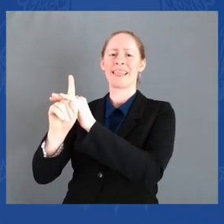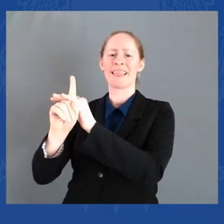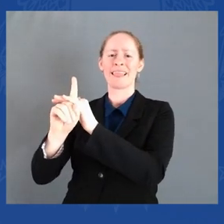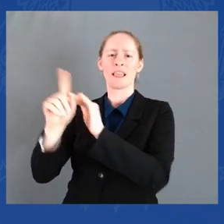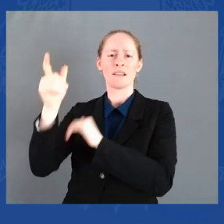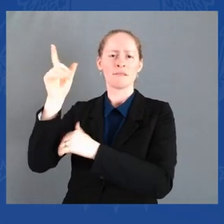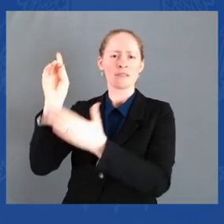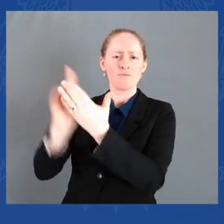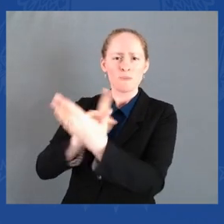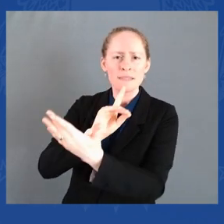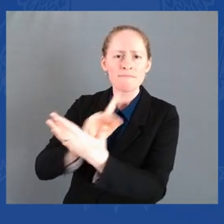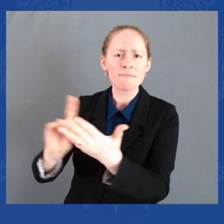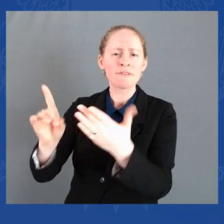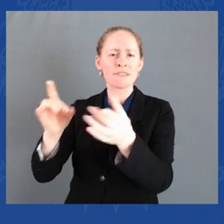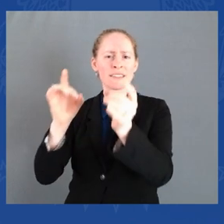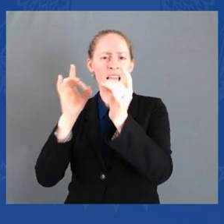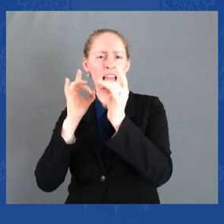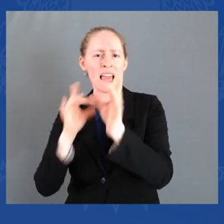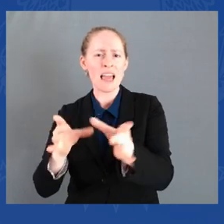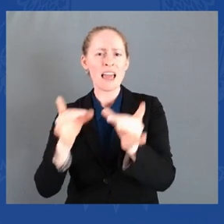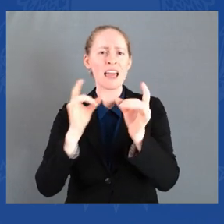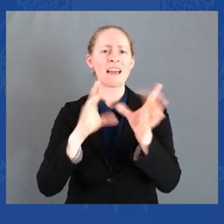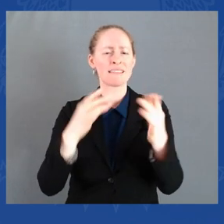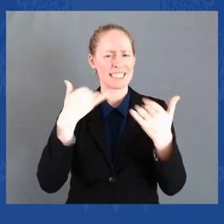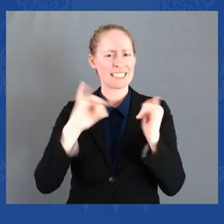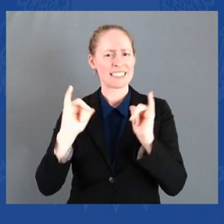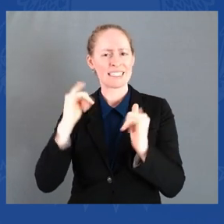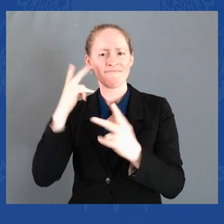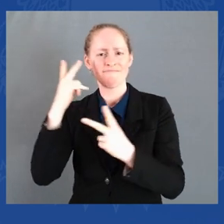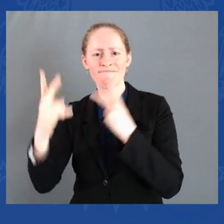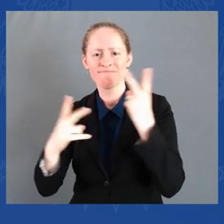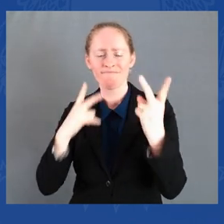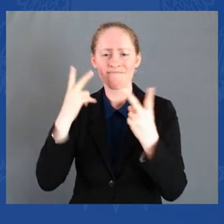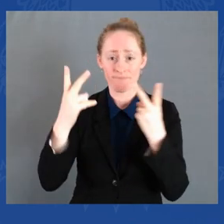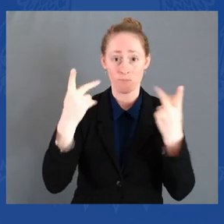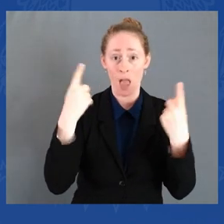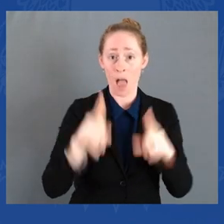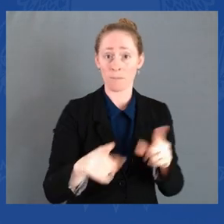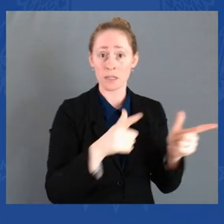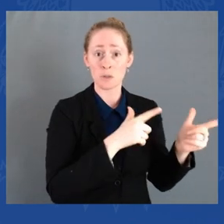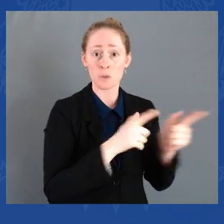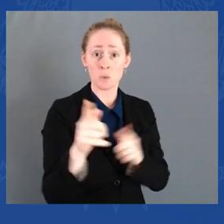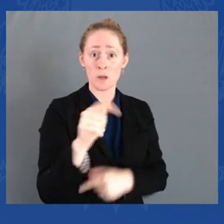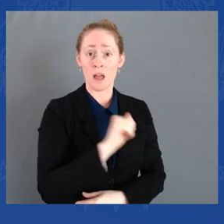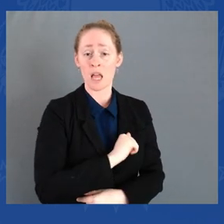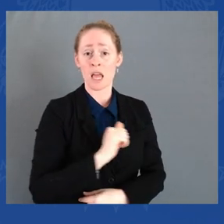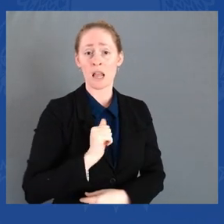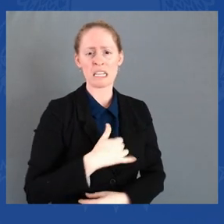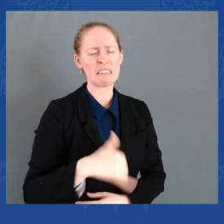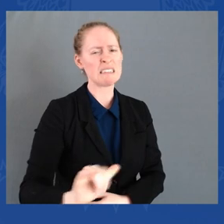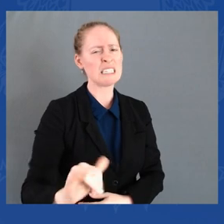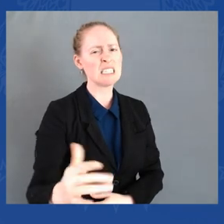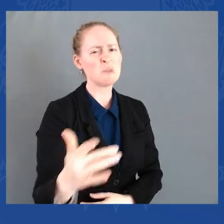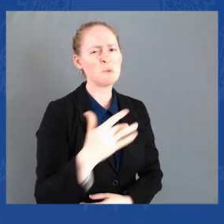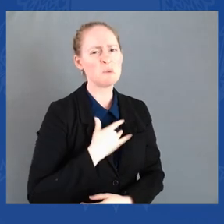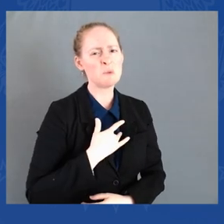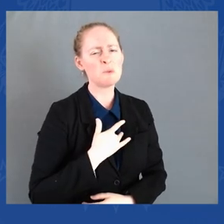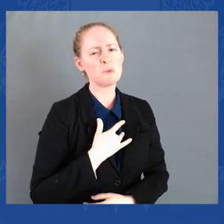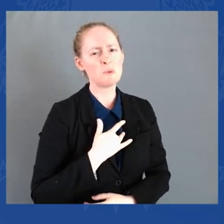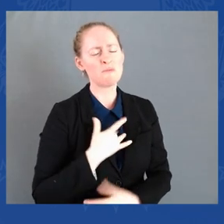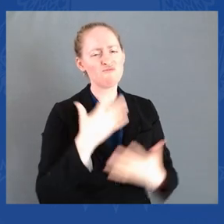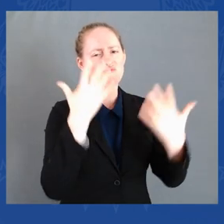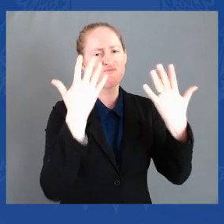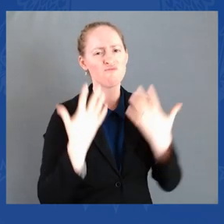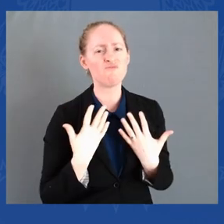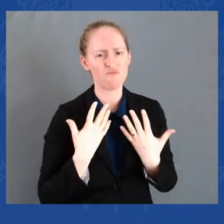near Atlanta a year ago is still fresh, has been mentioned in the hearts of so many. And Kamal and I went down to visit, just as